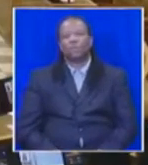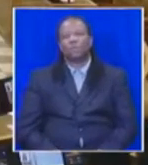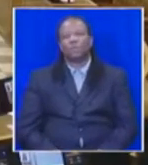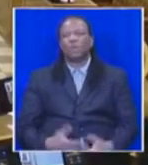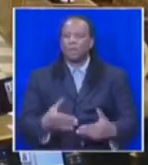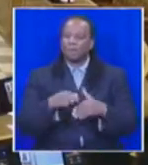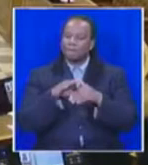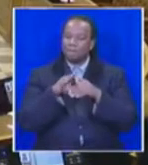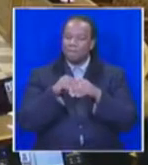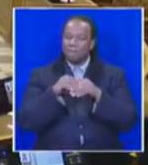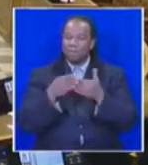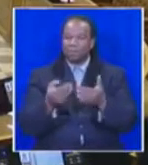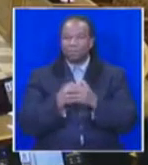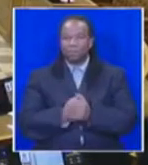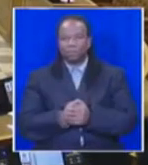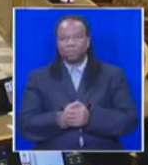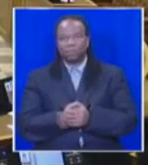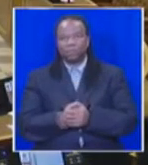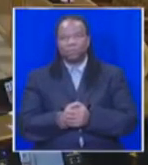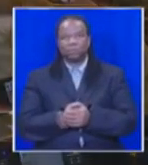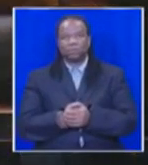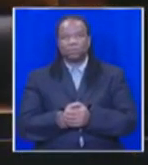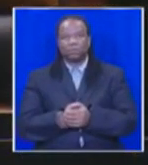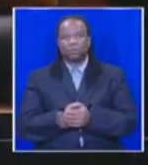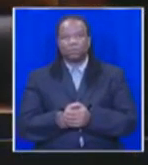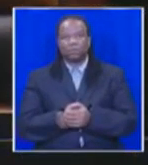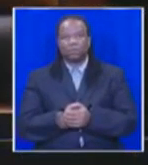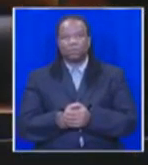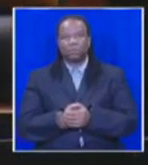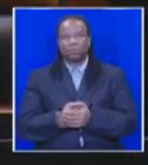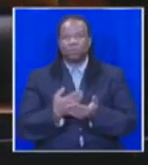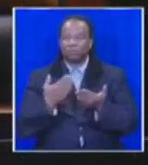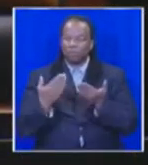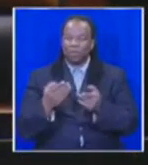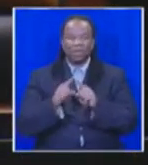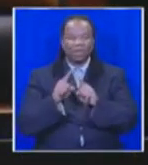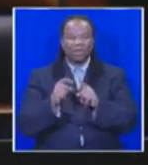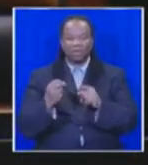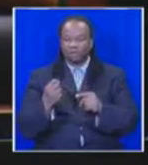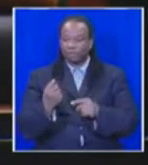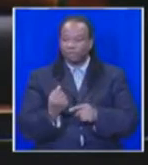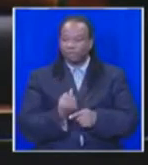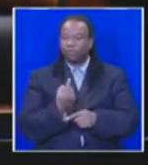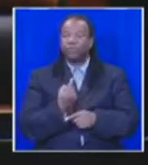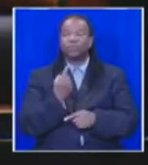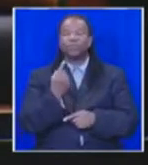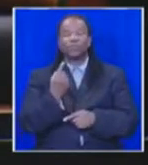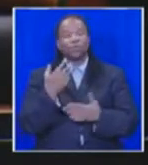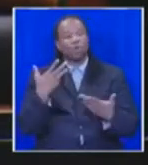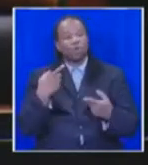Honourable Members, I hope that the spirit of the subject for debate